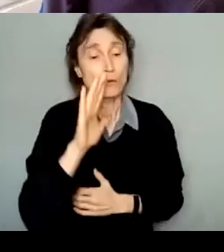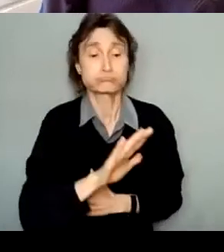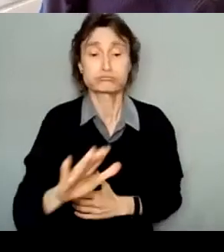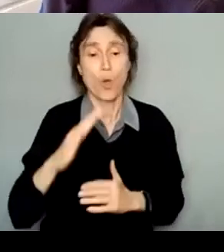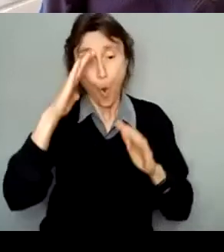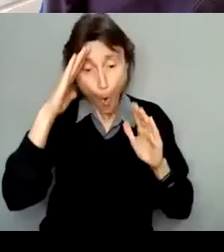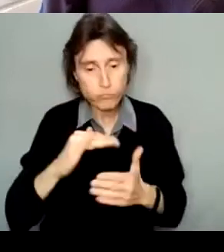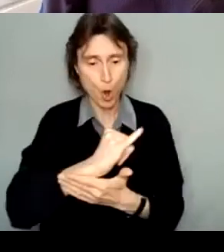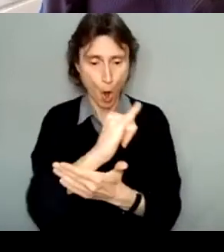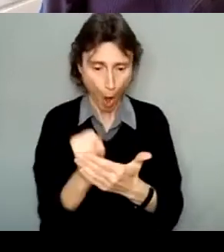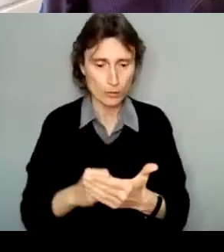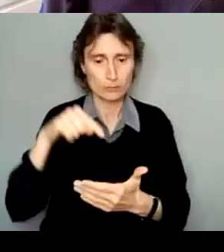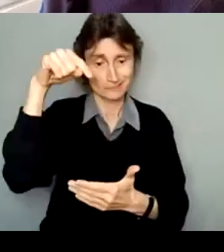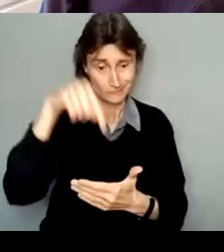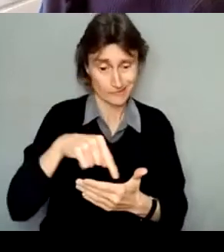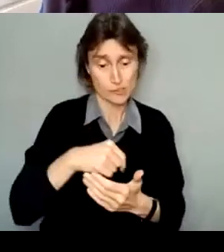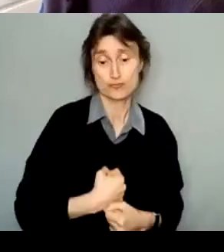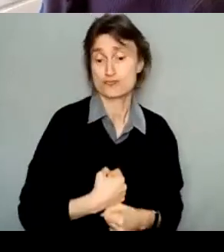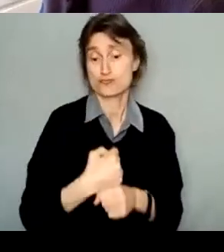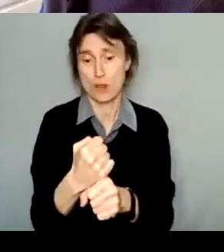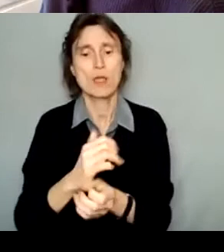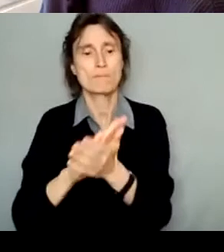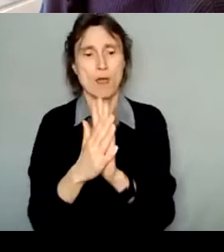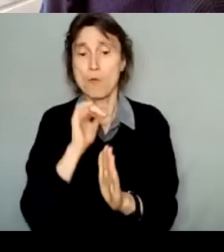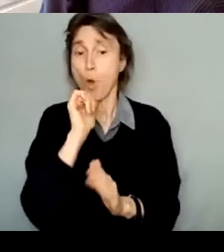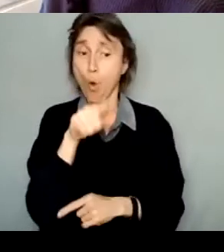as much as we care about how you might connect through the project itself.